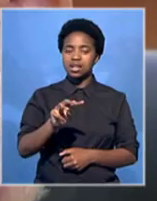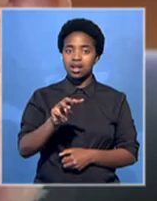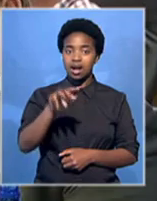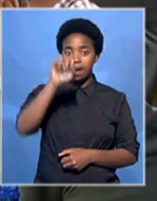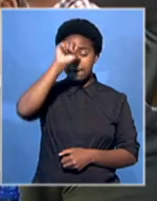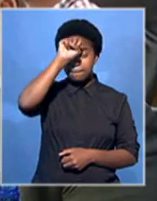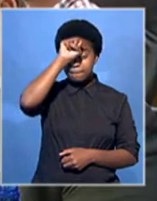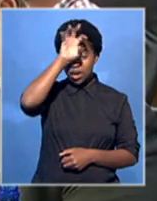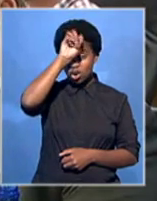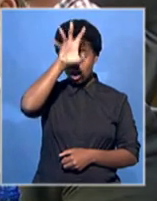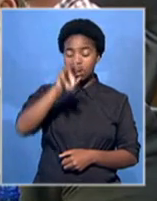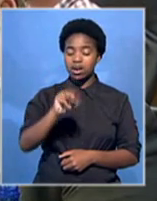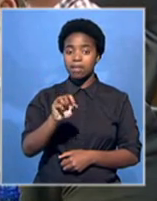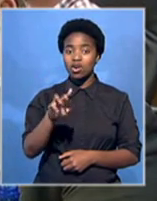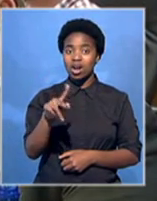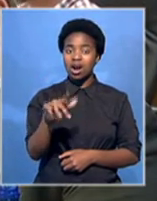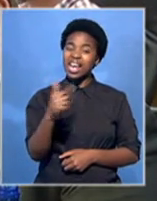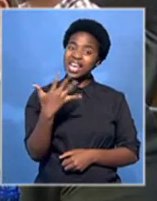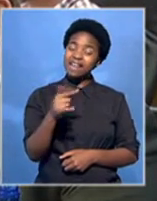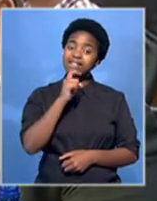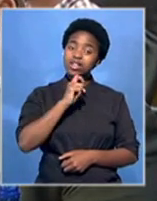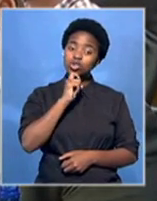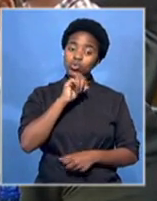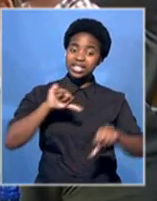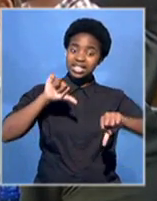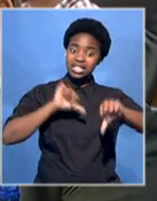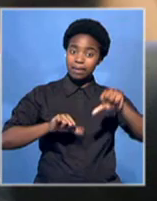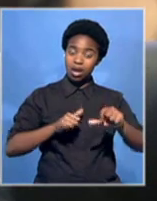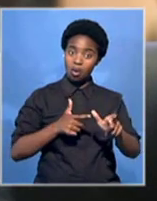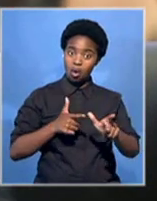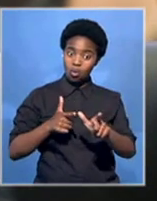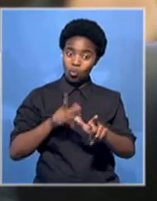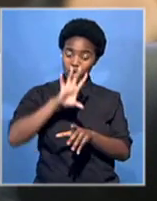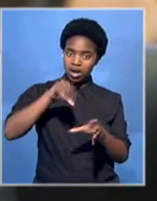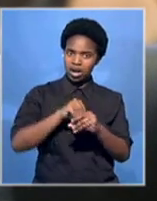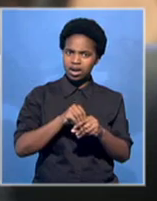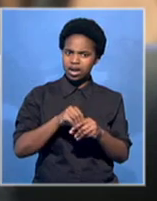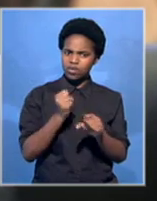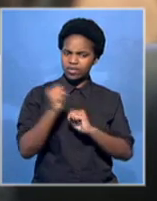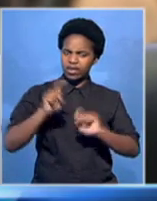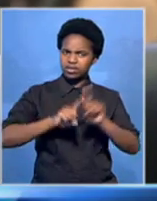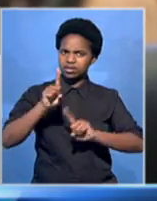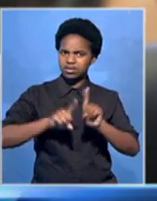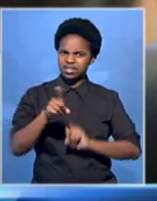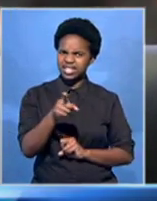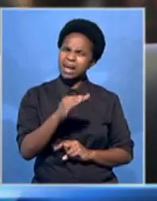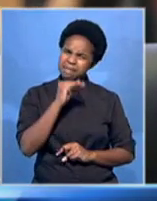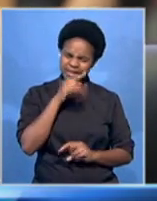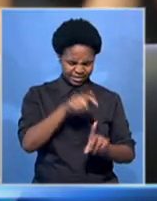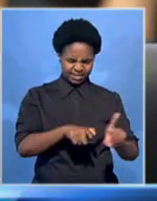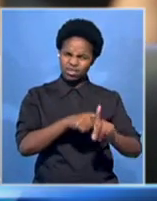disastrous had the police used the chemical weapons he developed. The man showed no accountability, no responsibility,